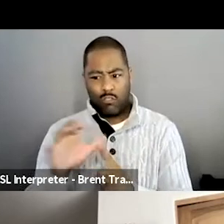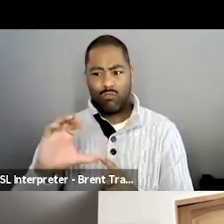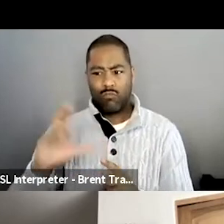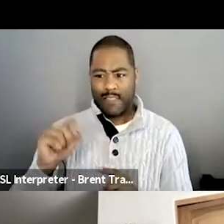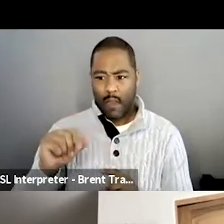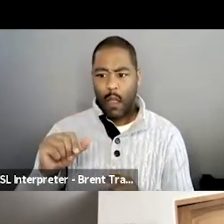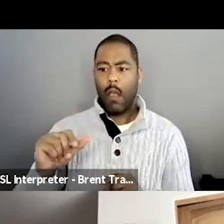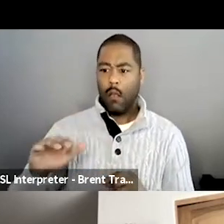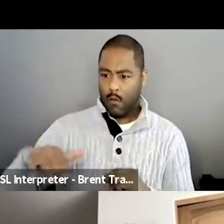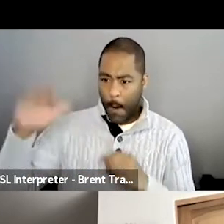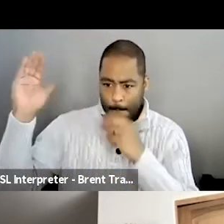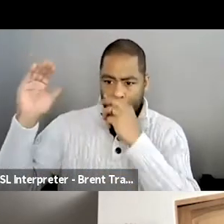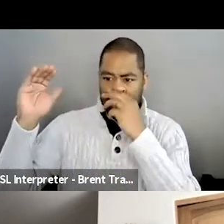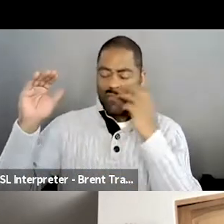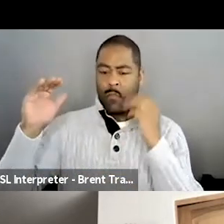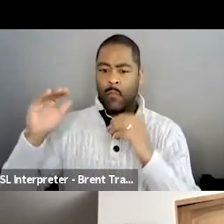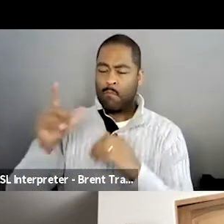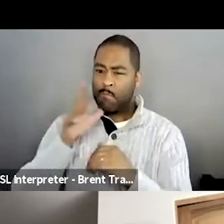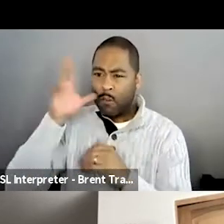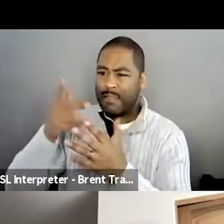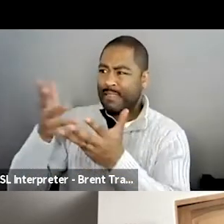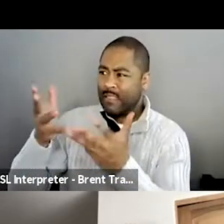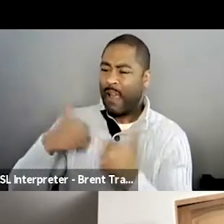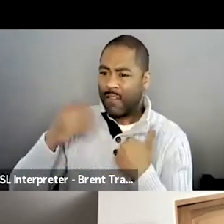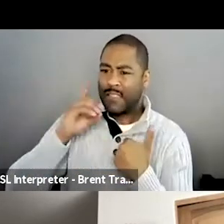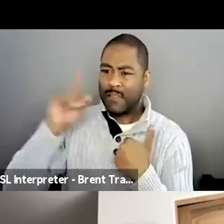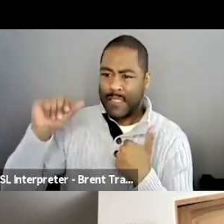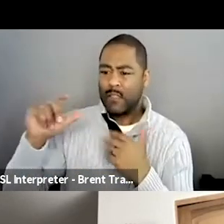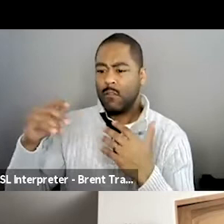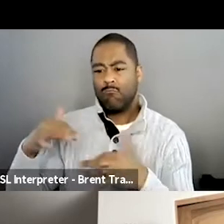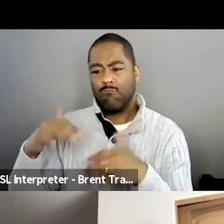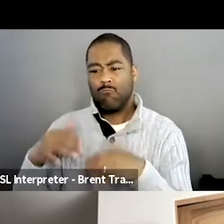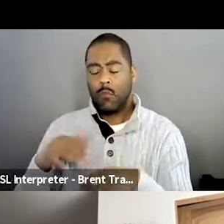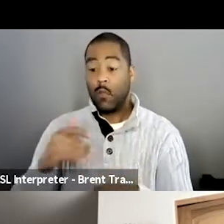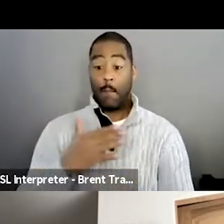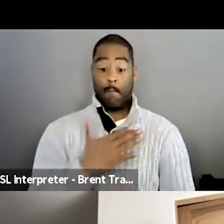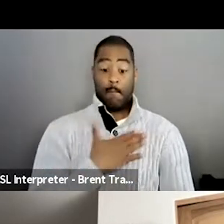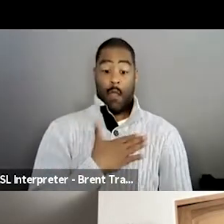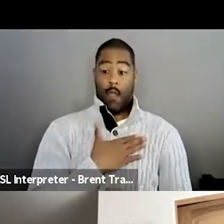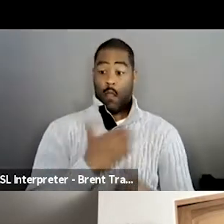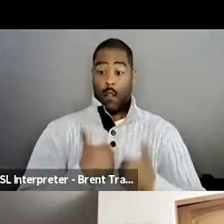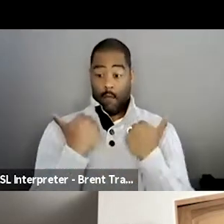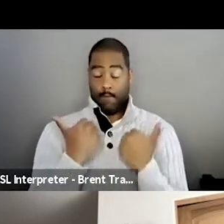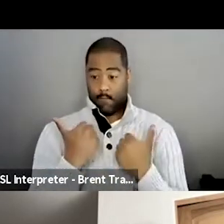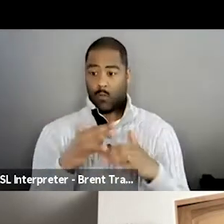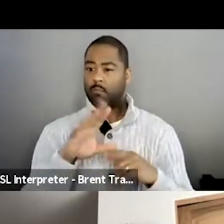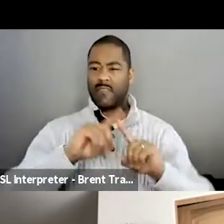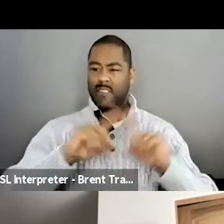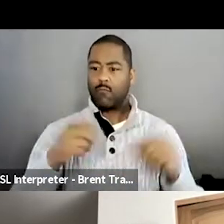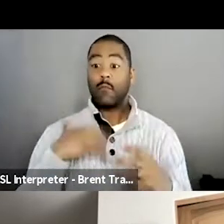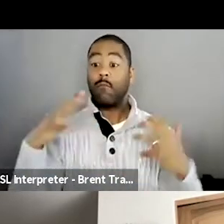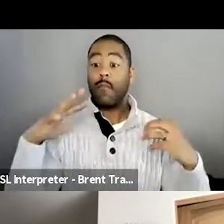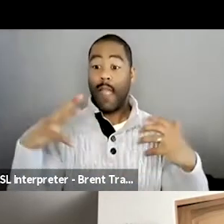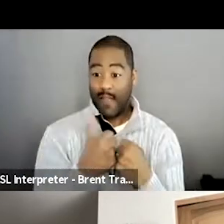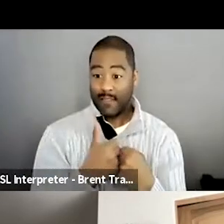my accident as a 17 year old. So my life changed very dramatically as I was supposed to get ready to go to college. So watching